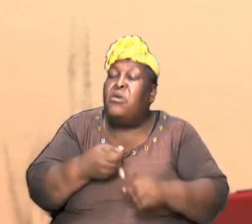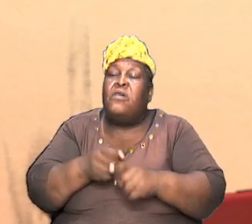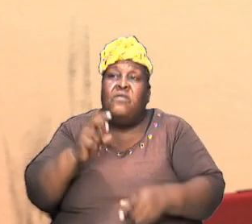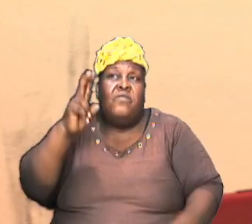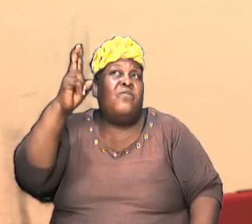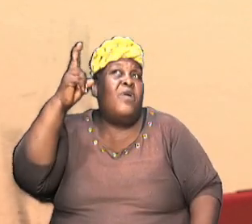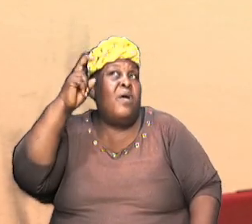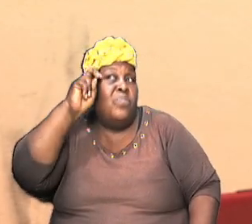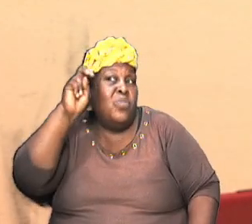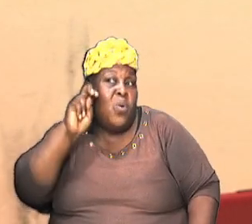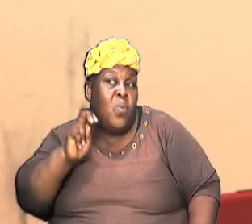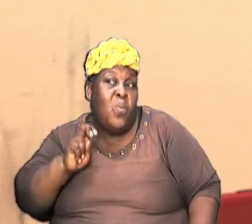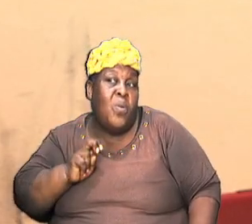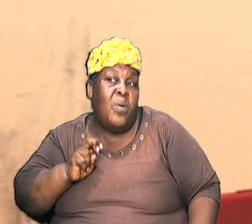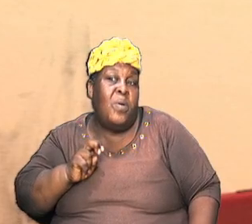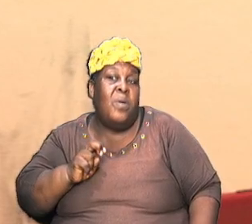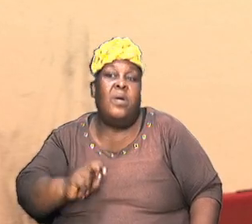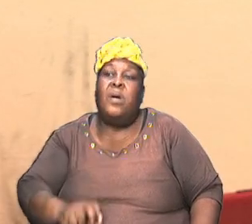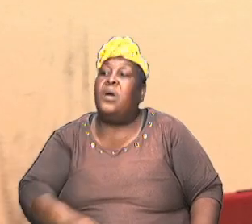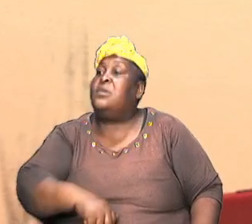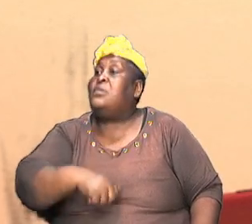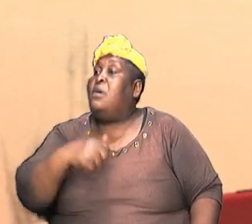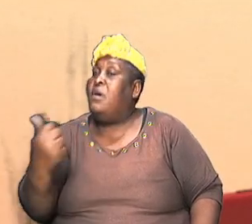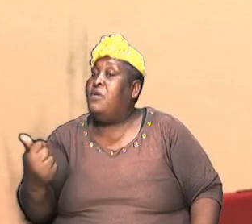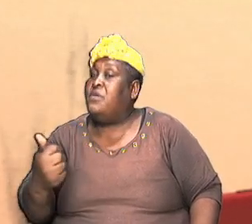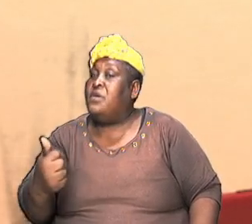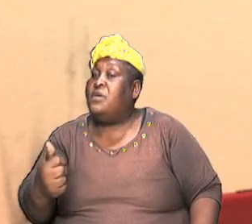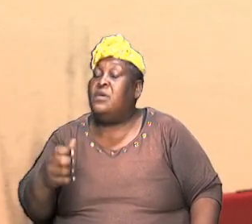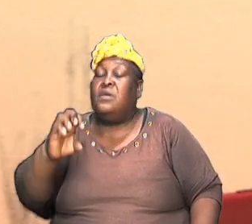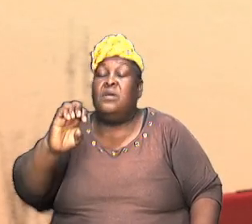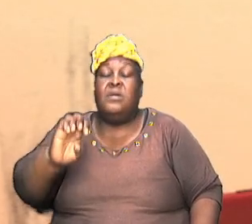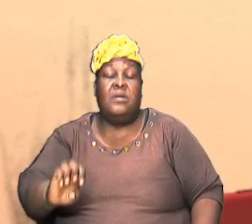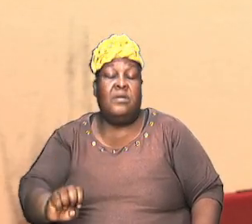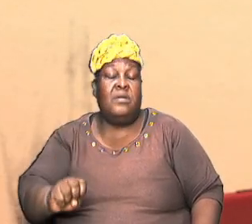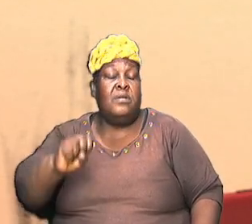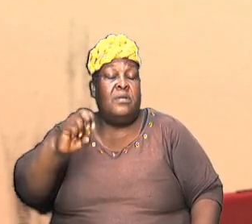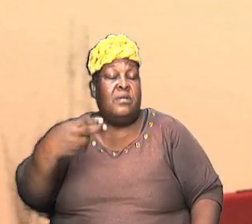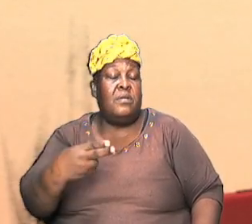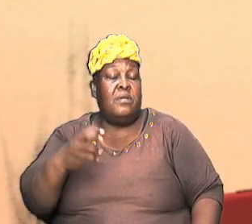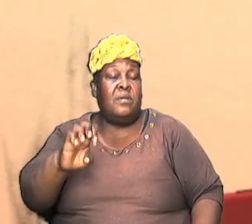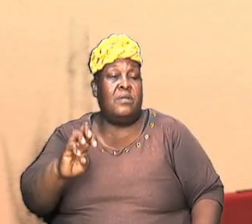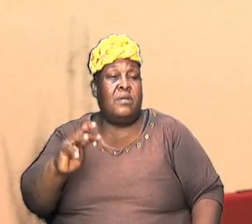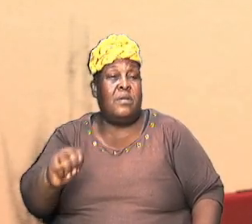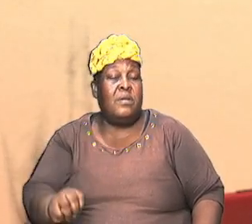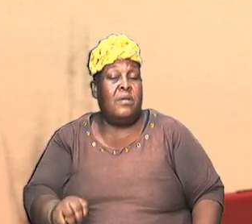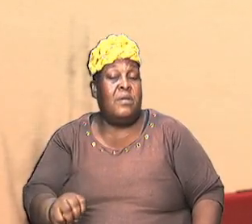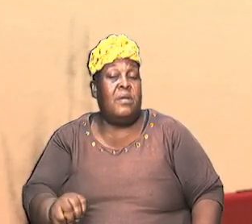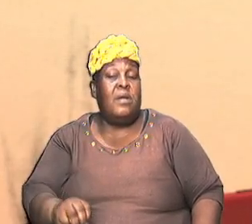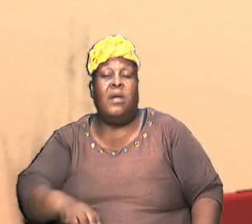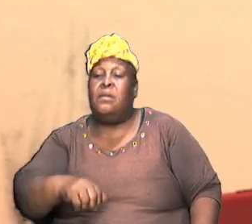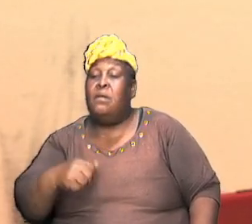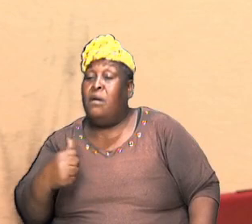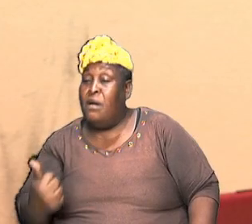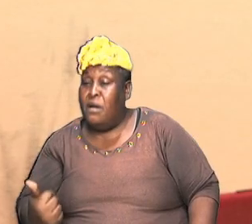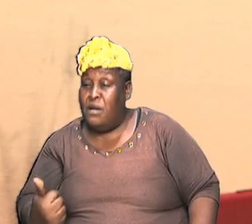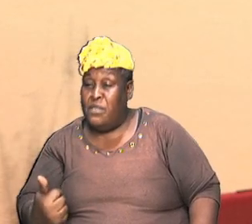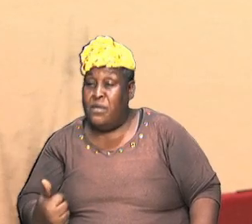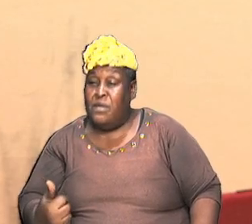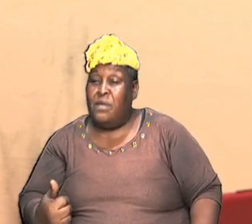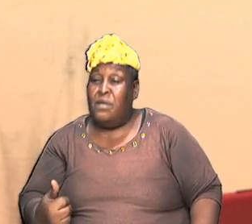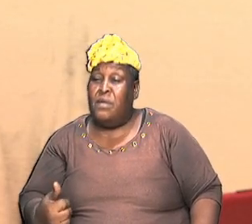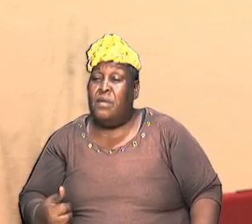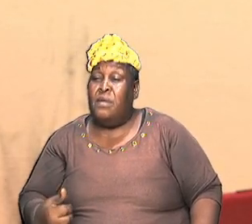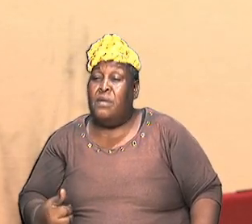and from others I think it was Shem and others of his